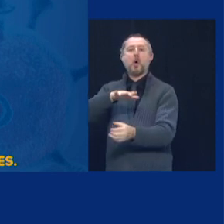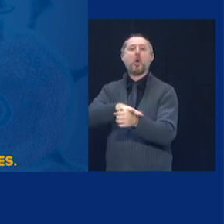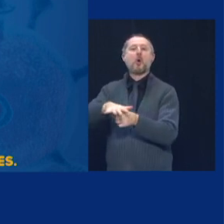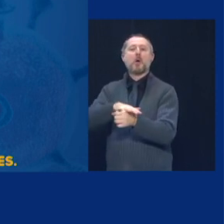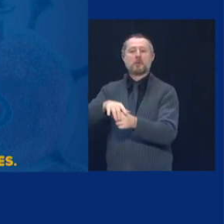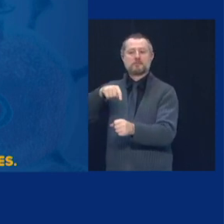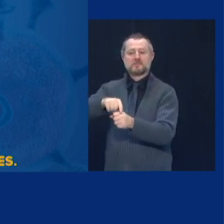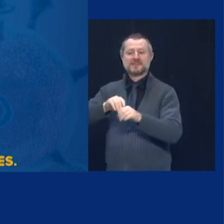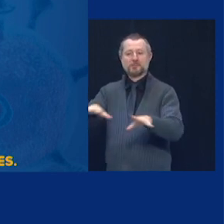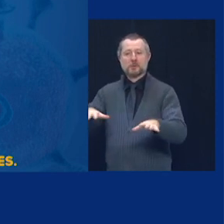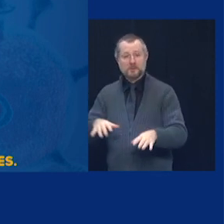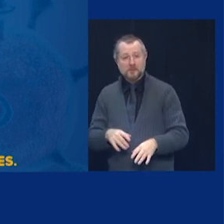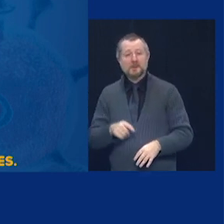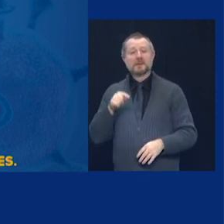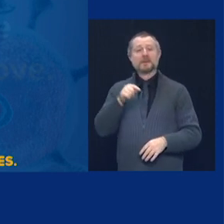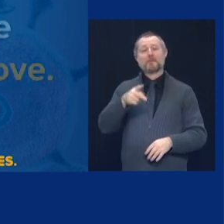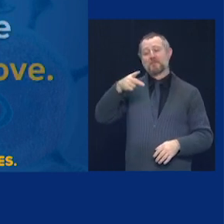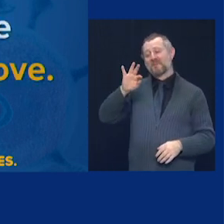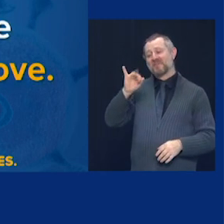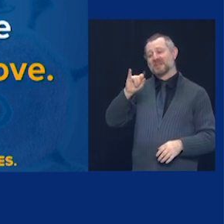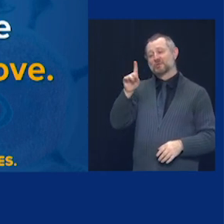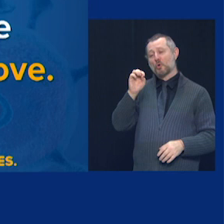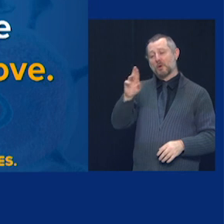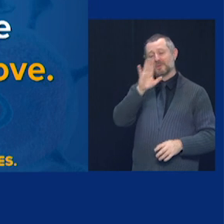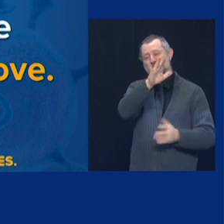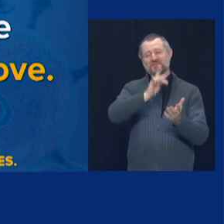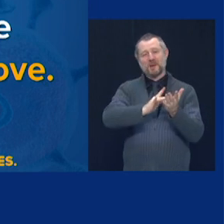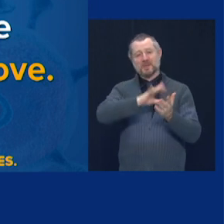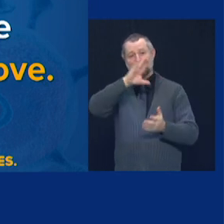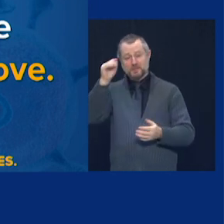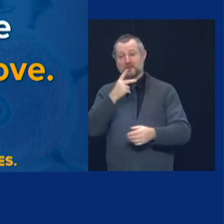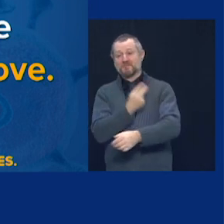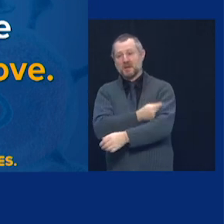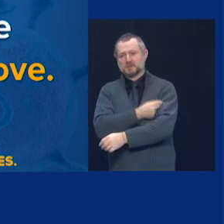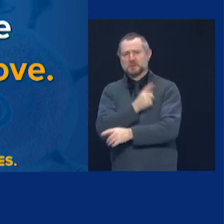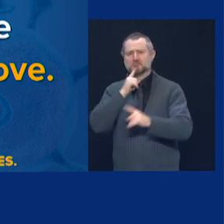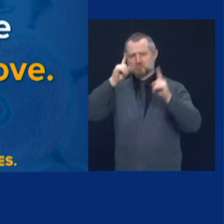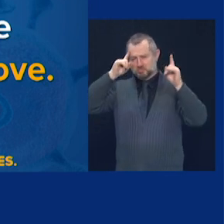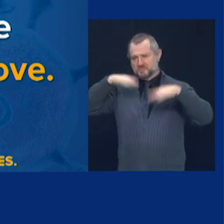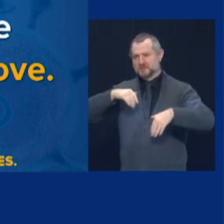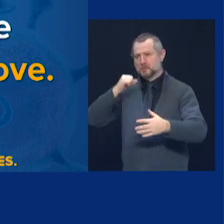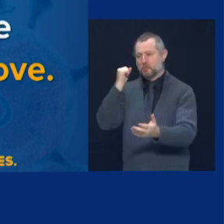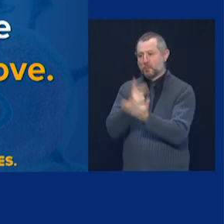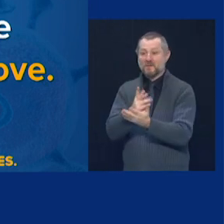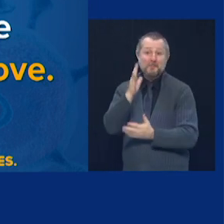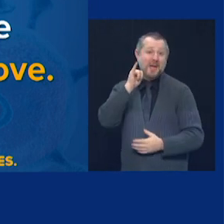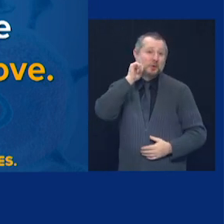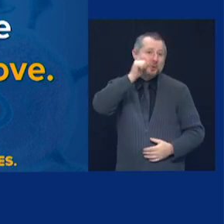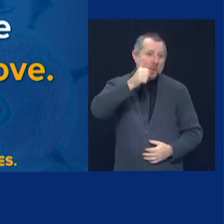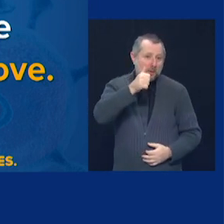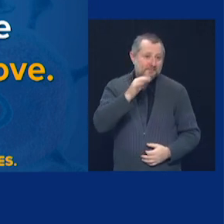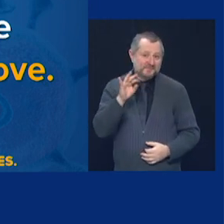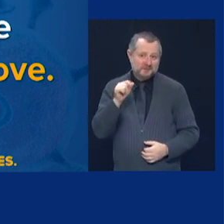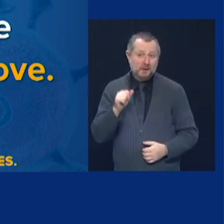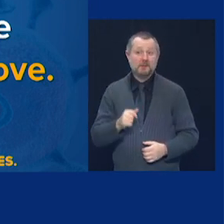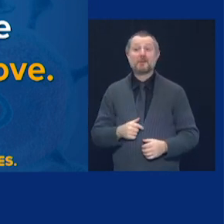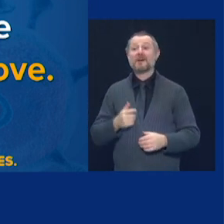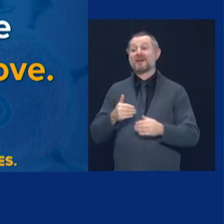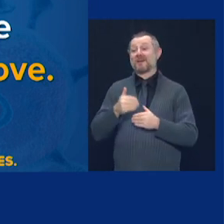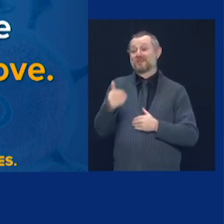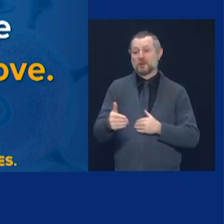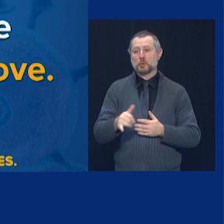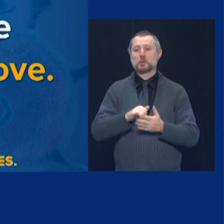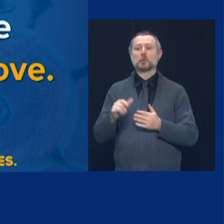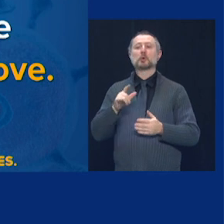is expected to be approved by the FDA tomorrow. Immediately after that, our New York State panel will convene